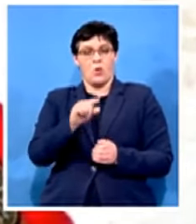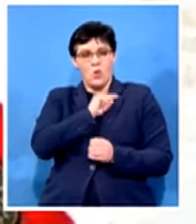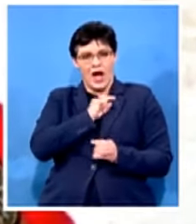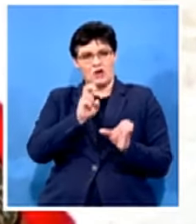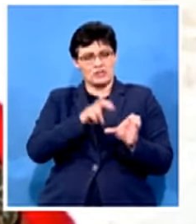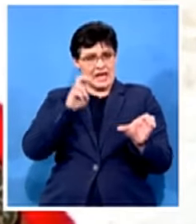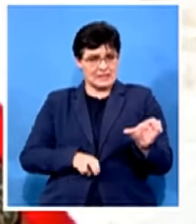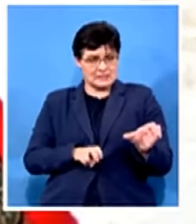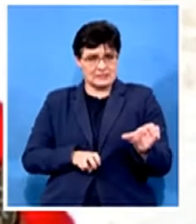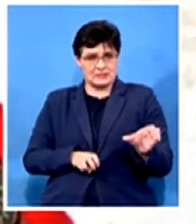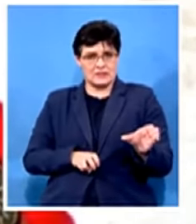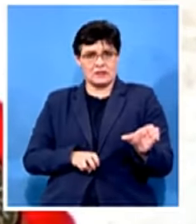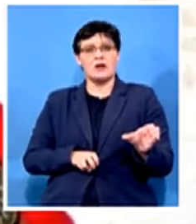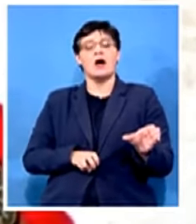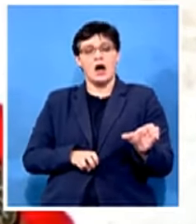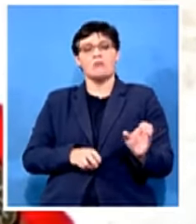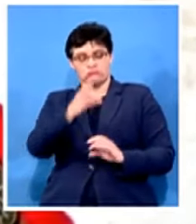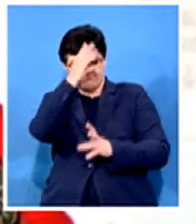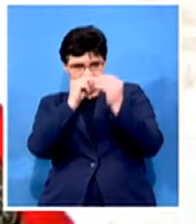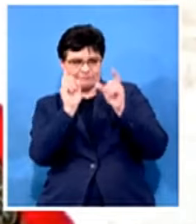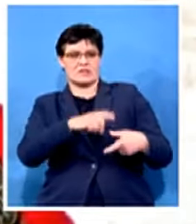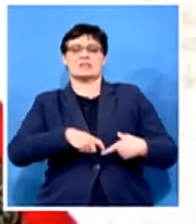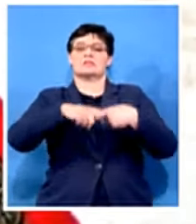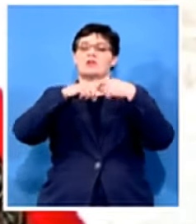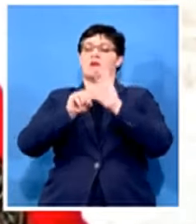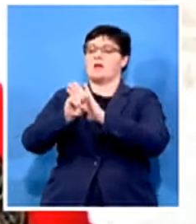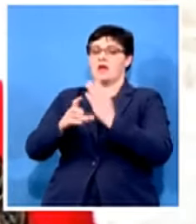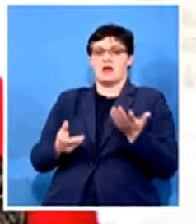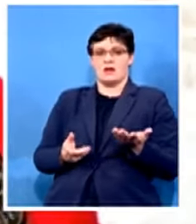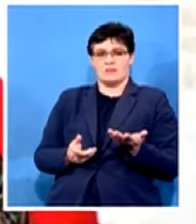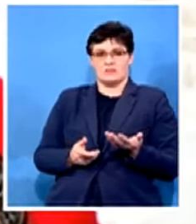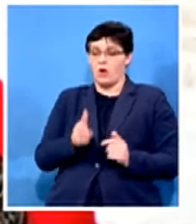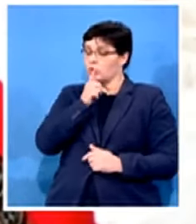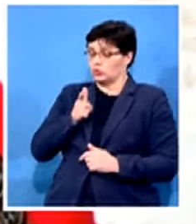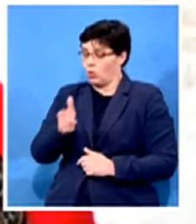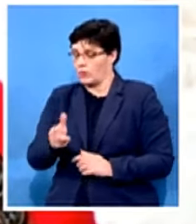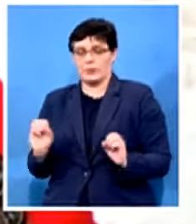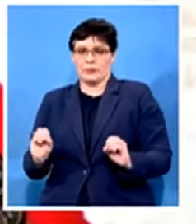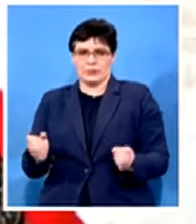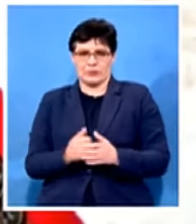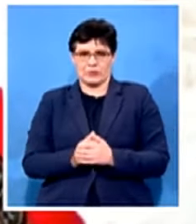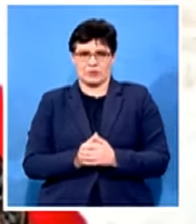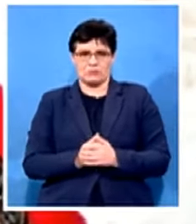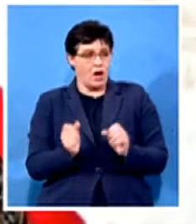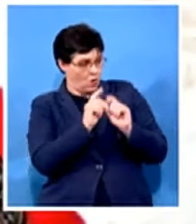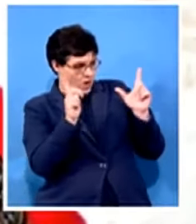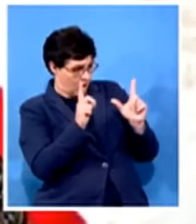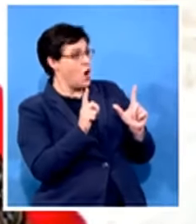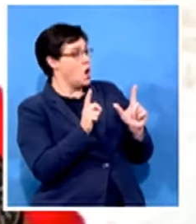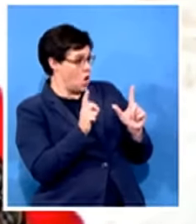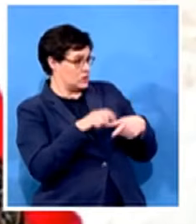suspension in the media he was not told he became aware that he's suspended when he heard the news